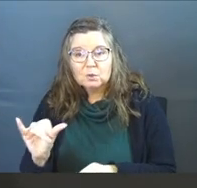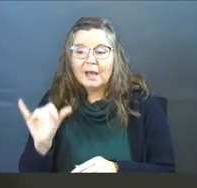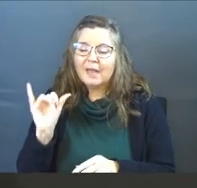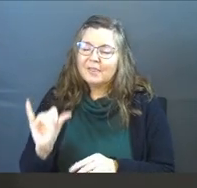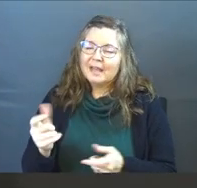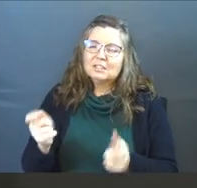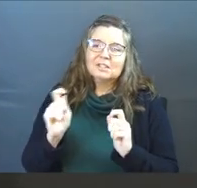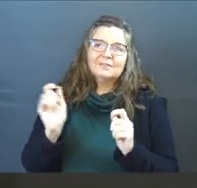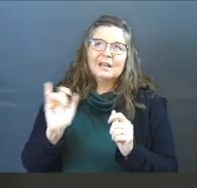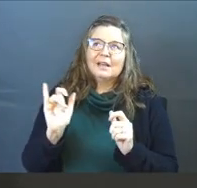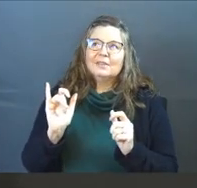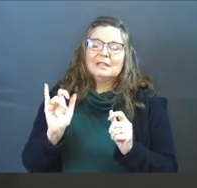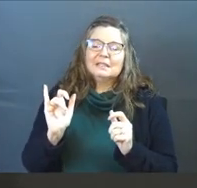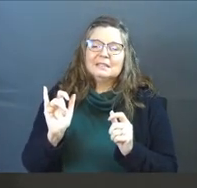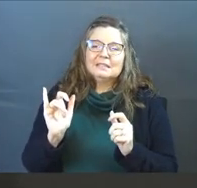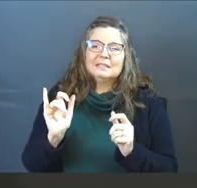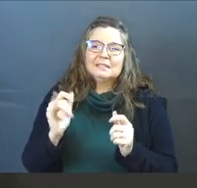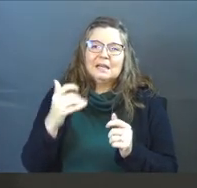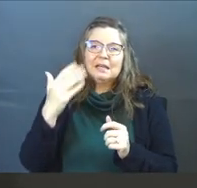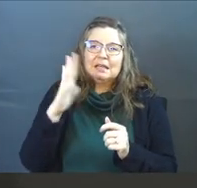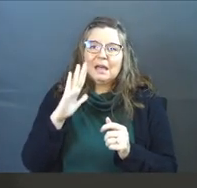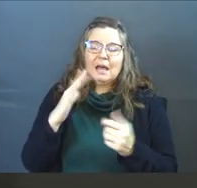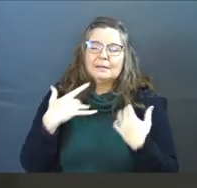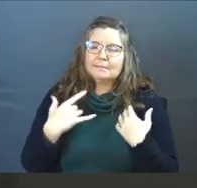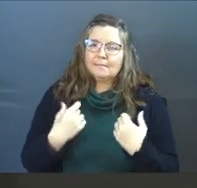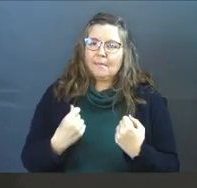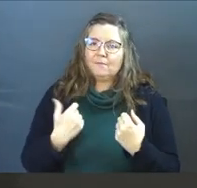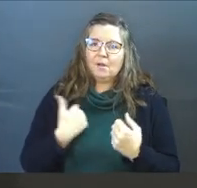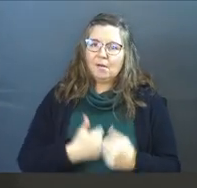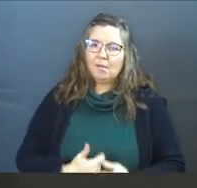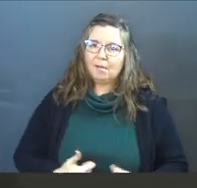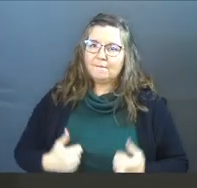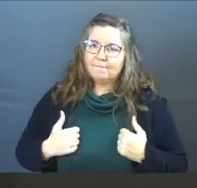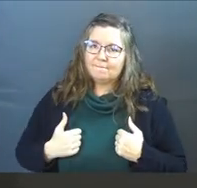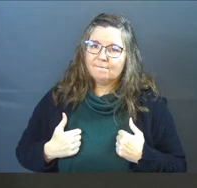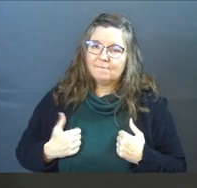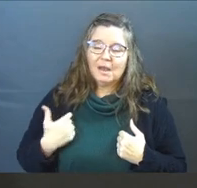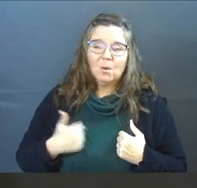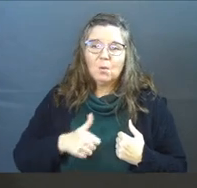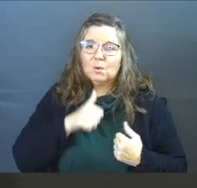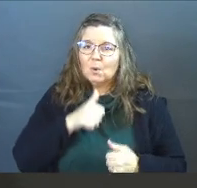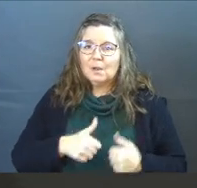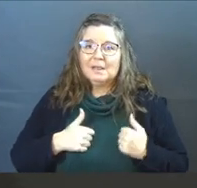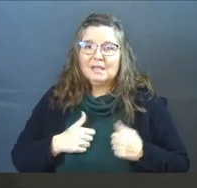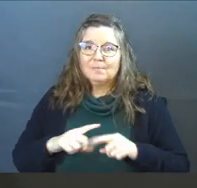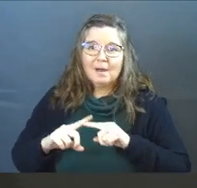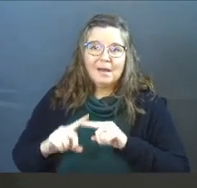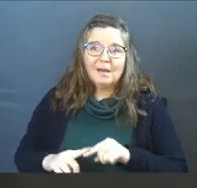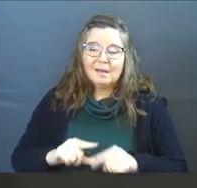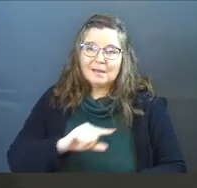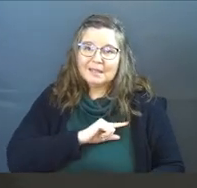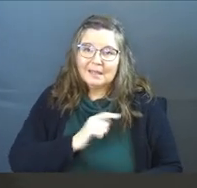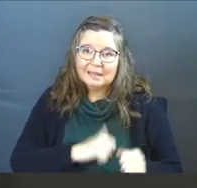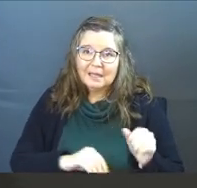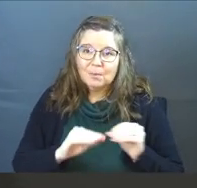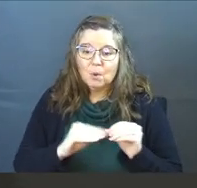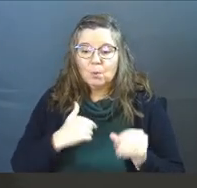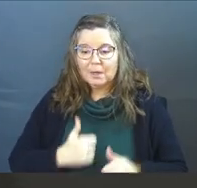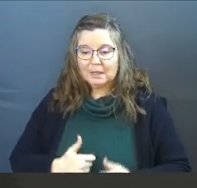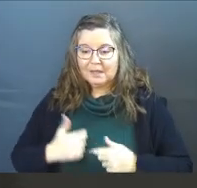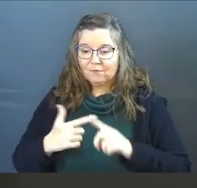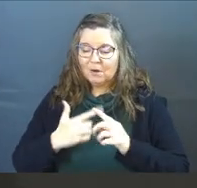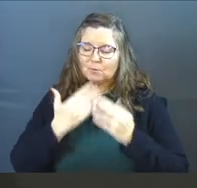and that just gives us like this reckless kind of God confidence in our life, and we don't live by obligation and guilt anymore. We live